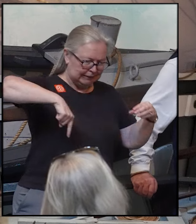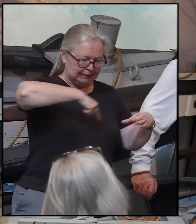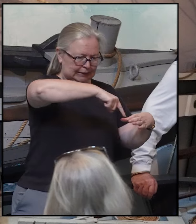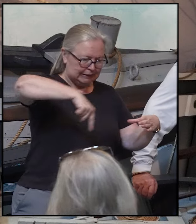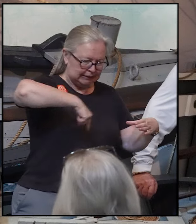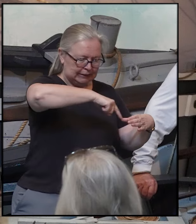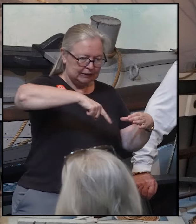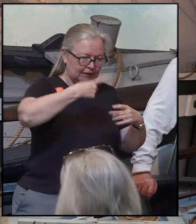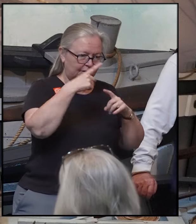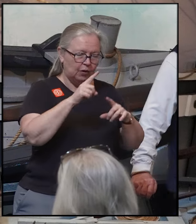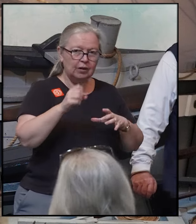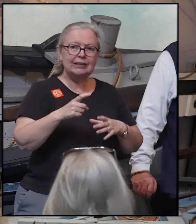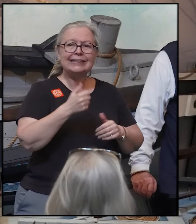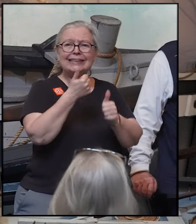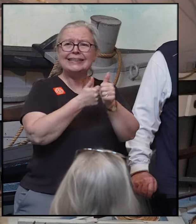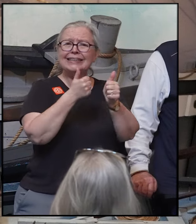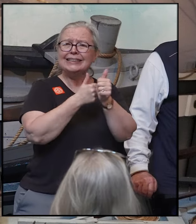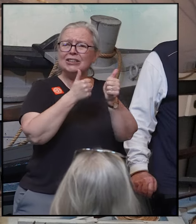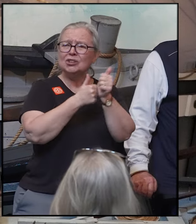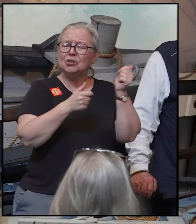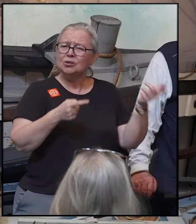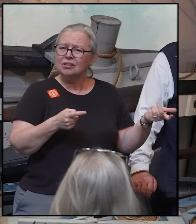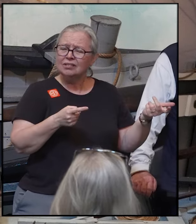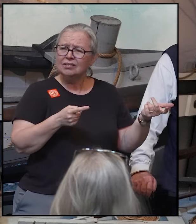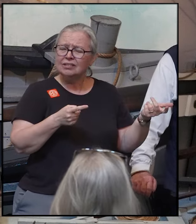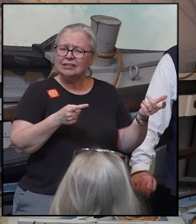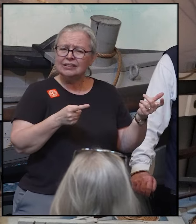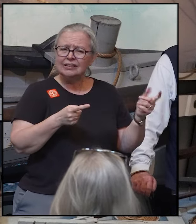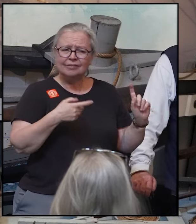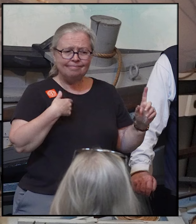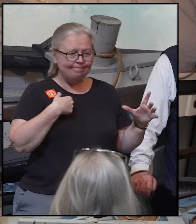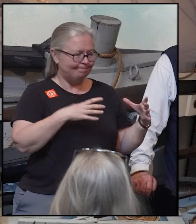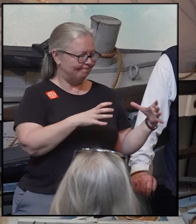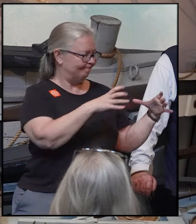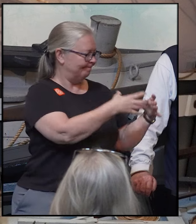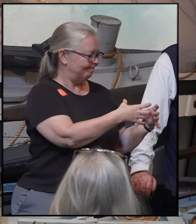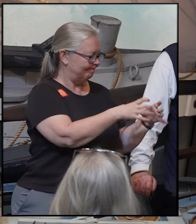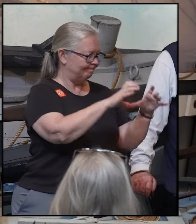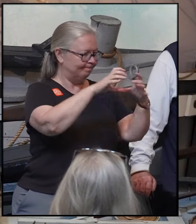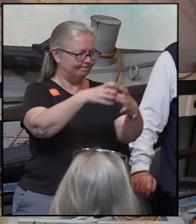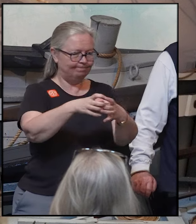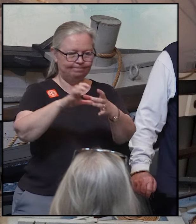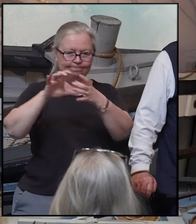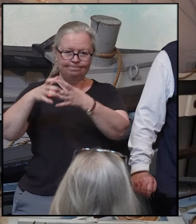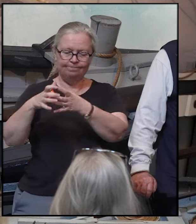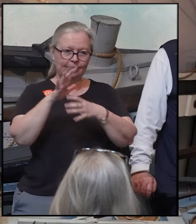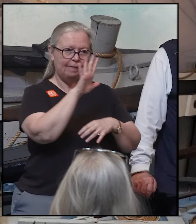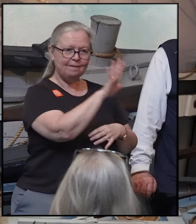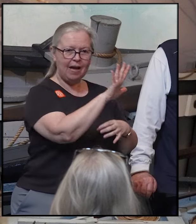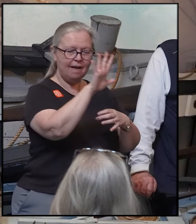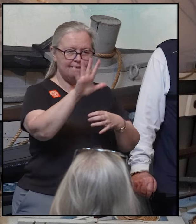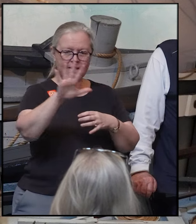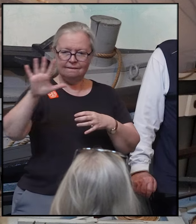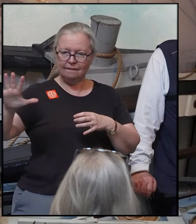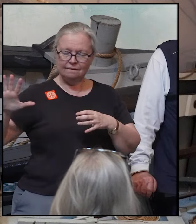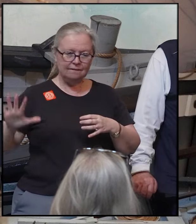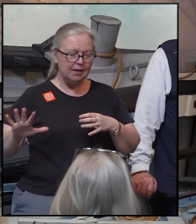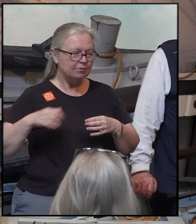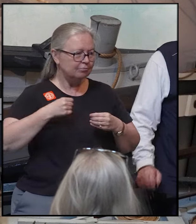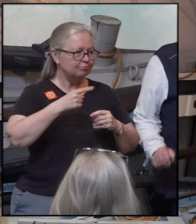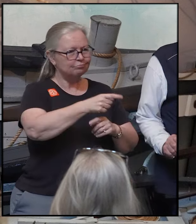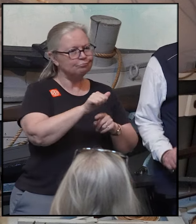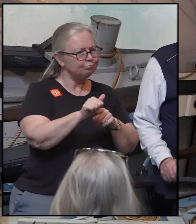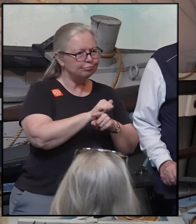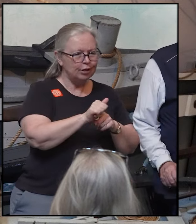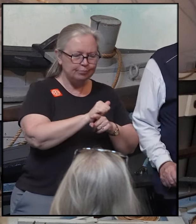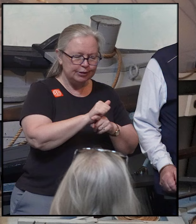most importantly, each man will be assigned to a team of five other men. And all day long, they will practice raising